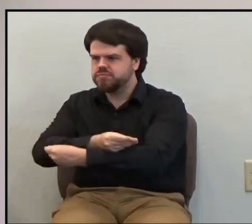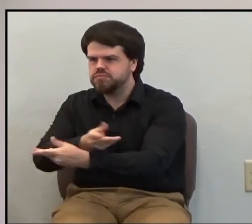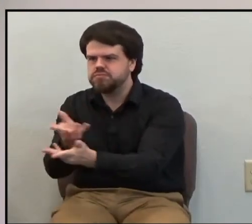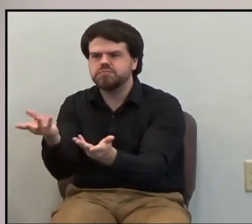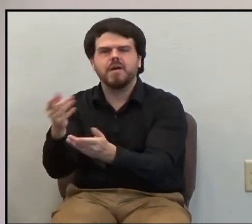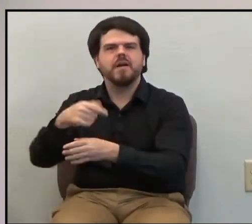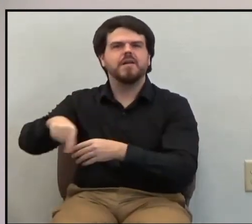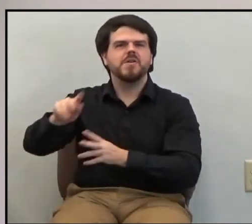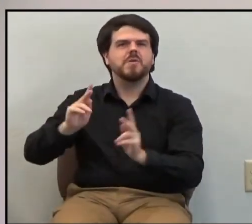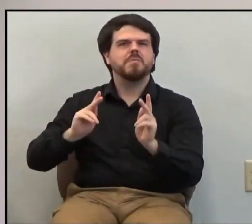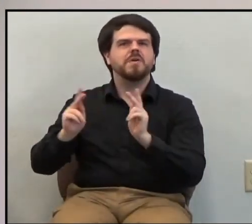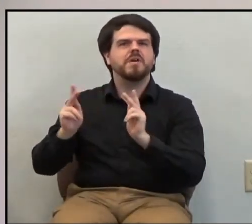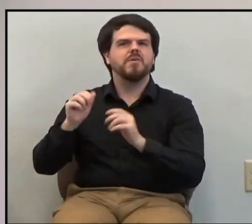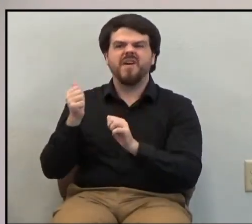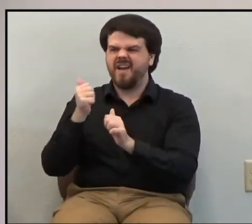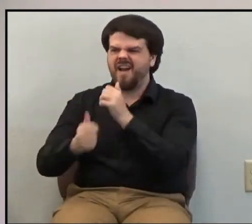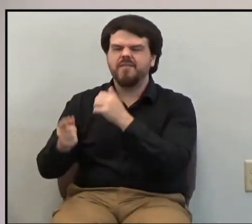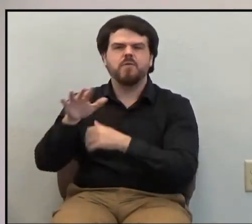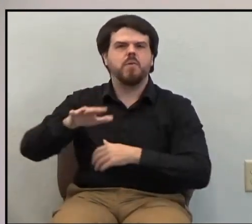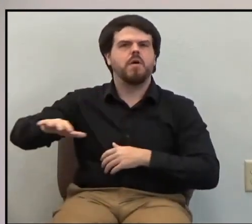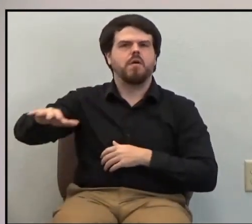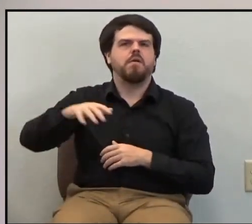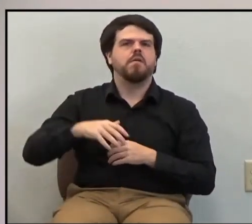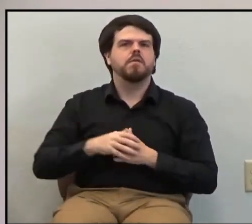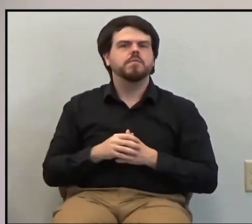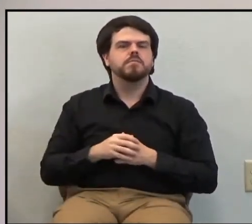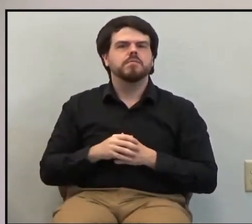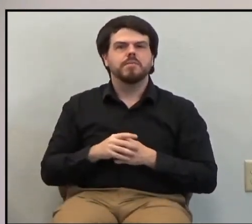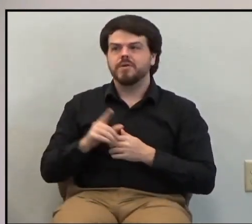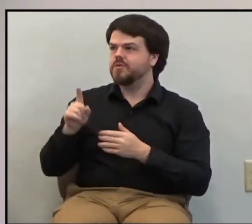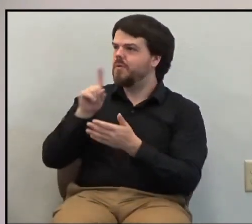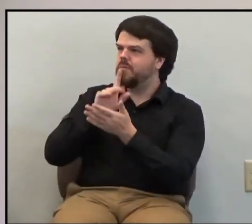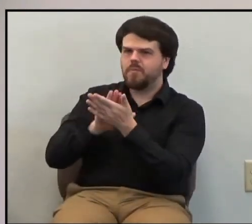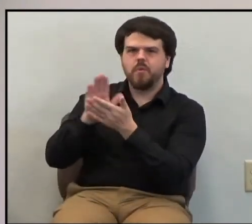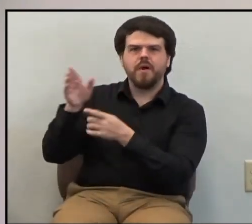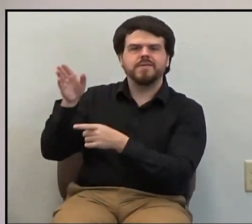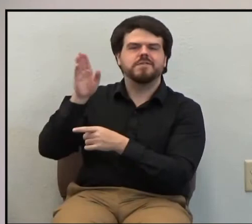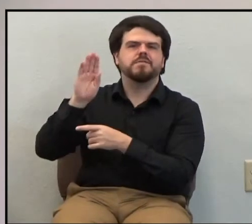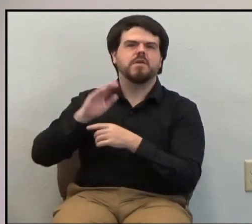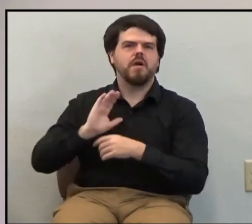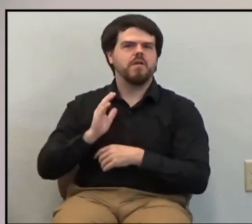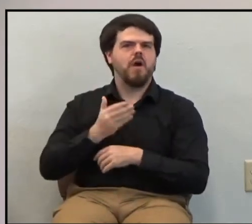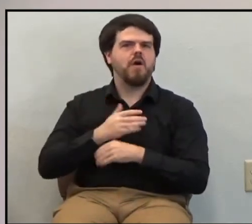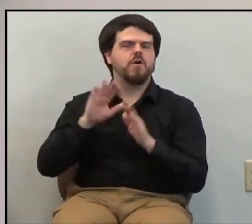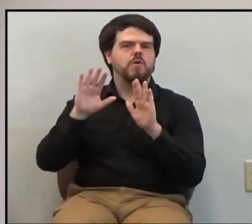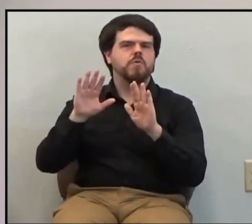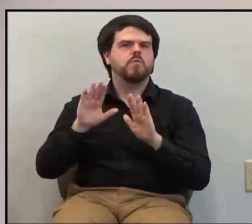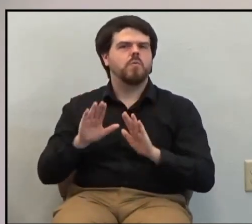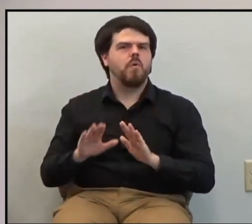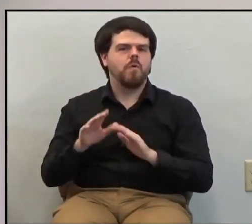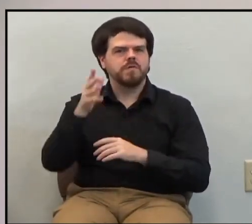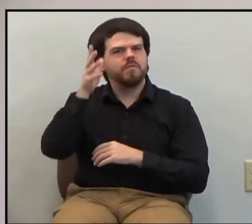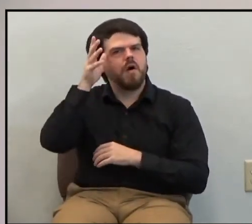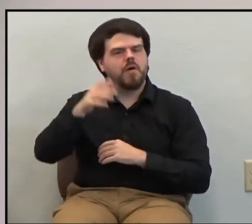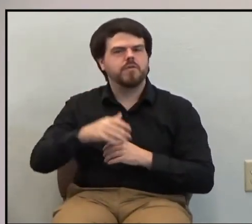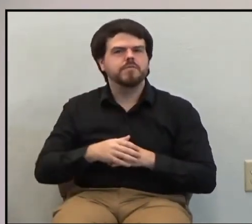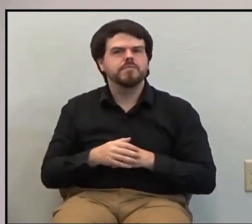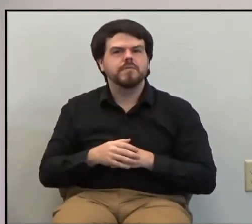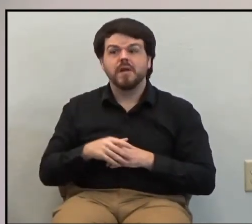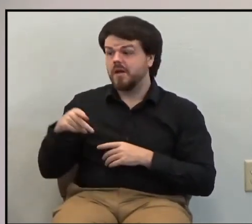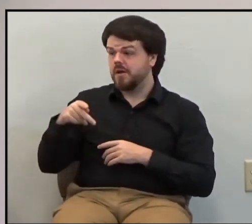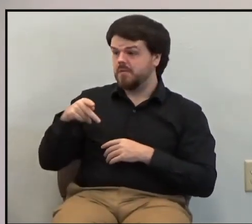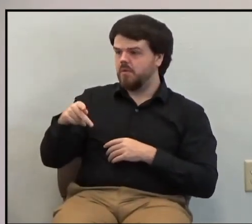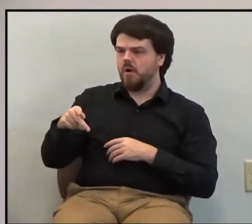to the glory of Christ and to the praise of our glorious Father. Paul himself gave